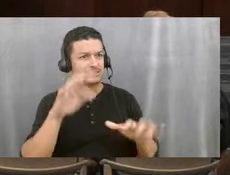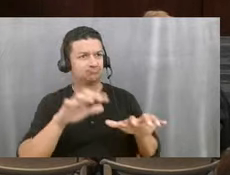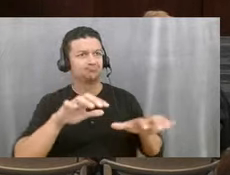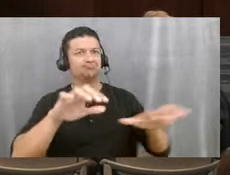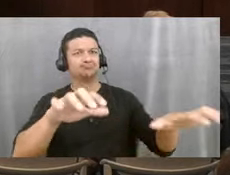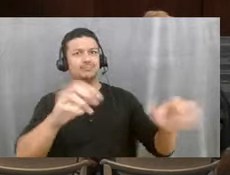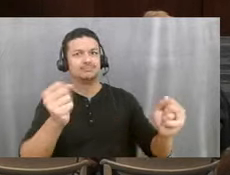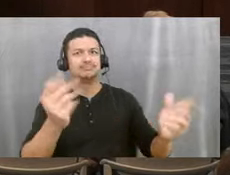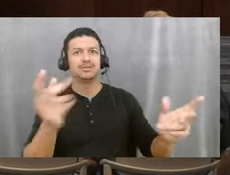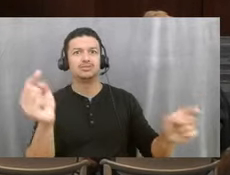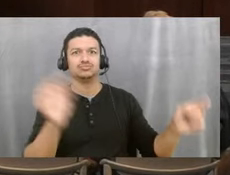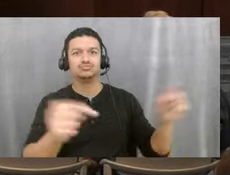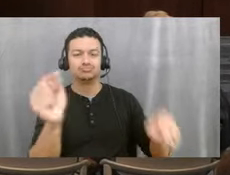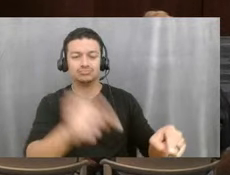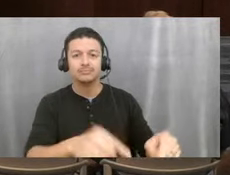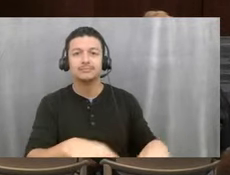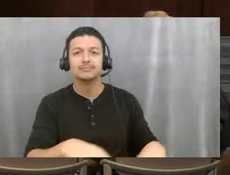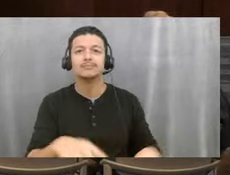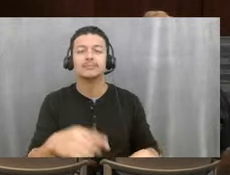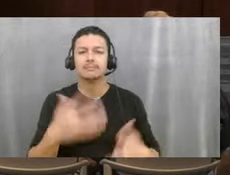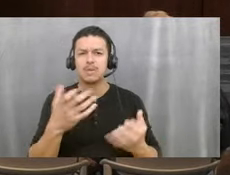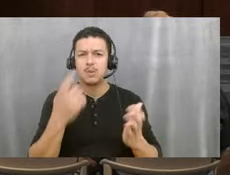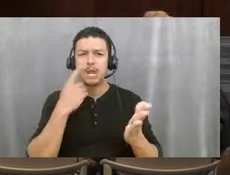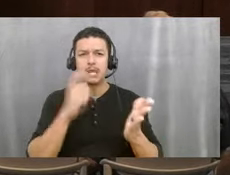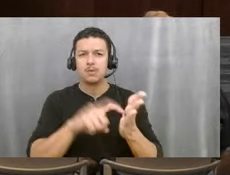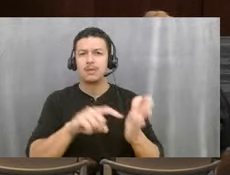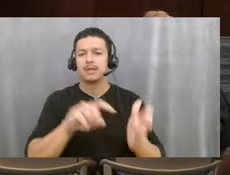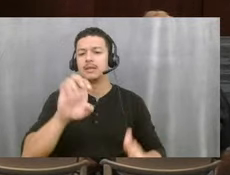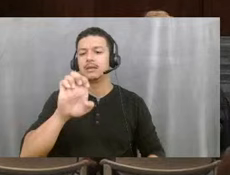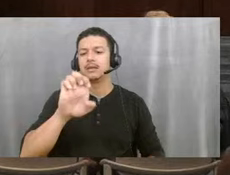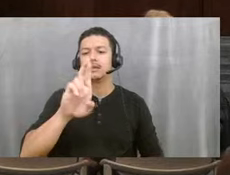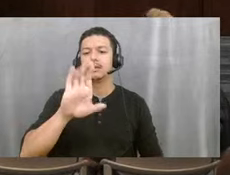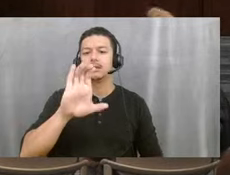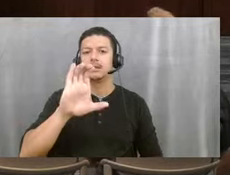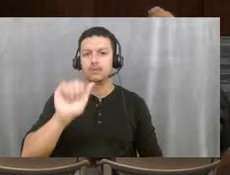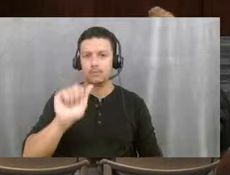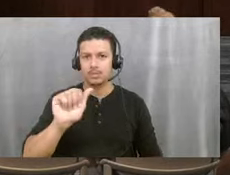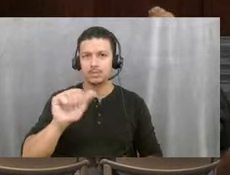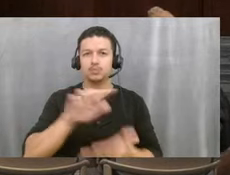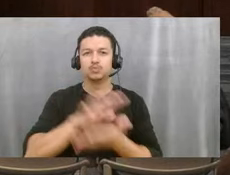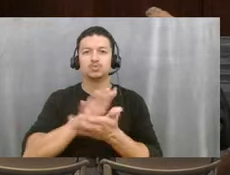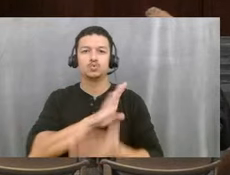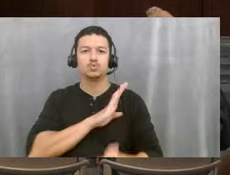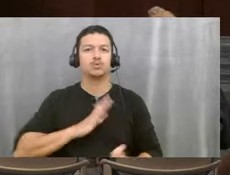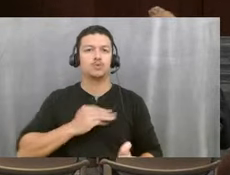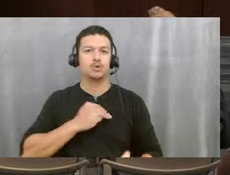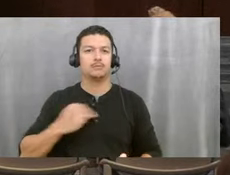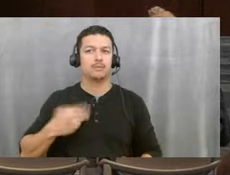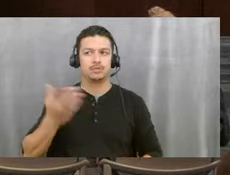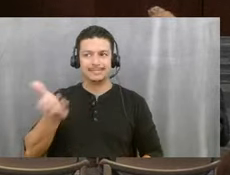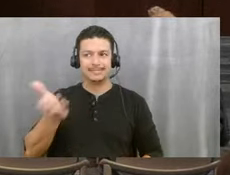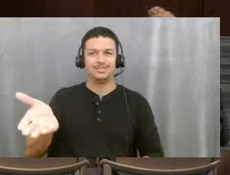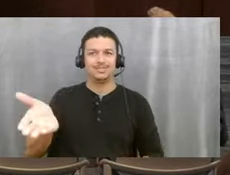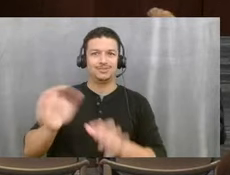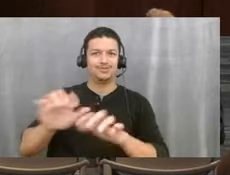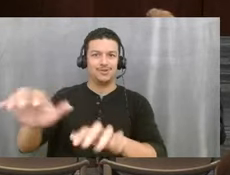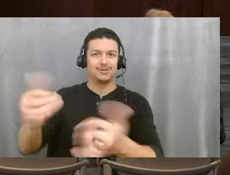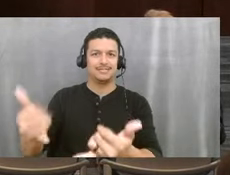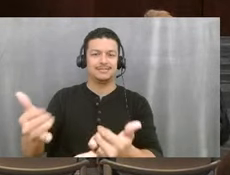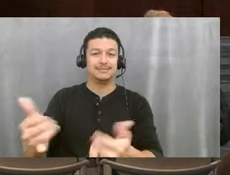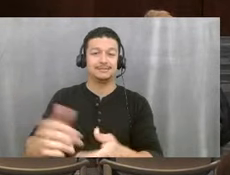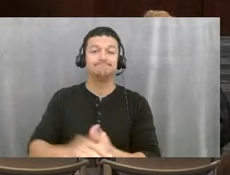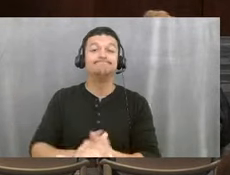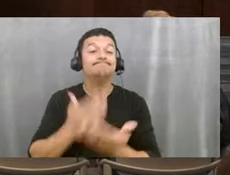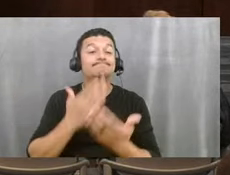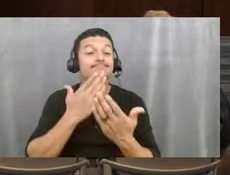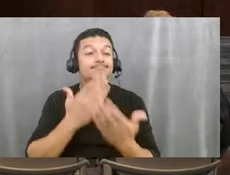Erica Whitfield, school board member. She's in the audience. yep, that's it. Thank you. All right. Thank you. We are moving on to the next portion of the